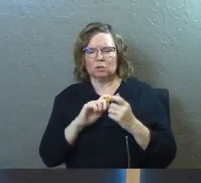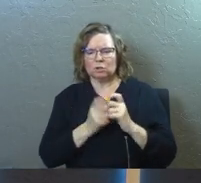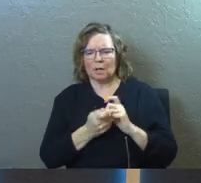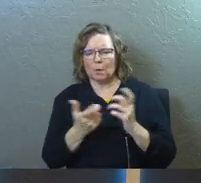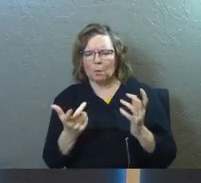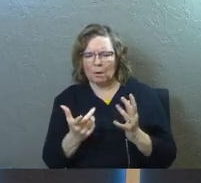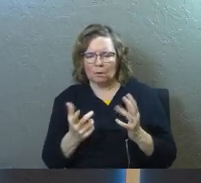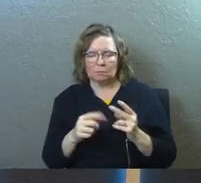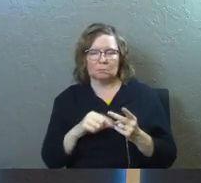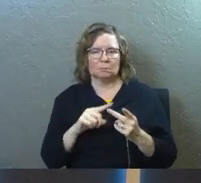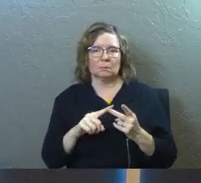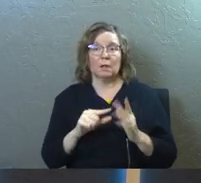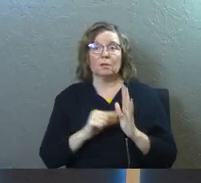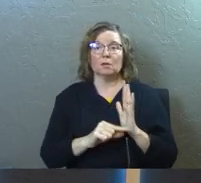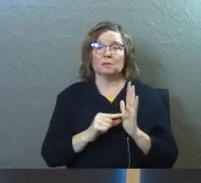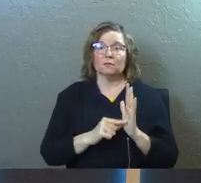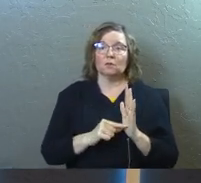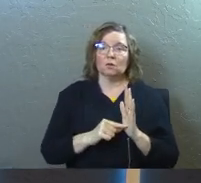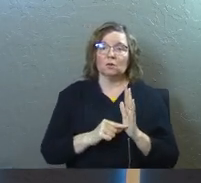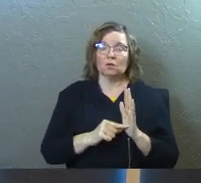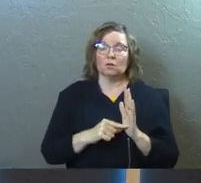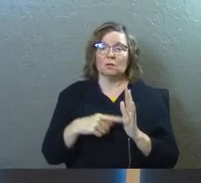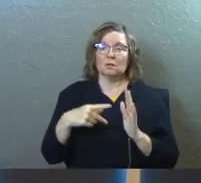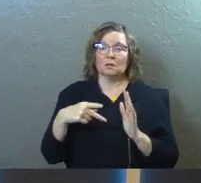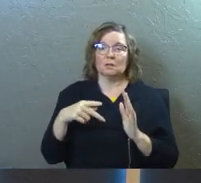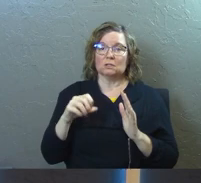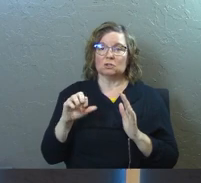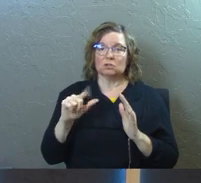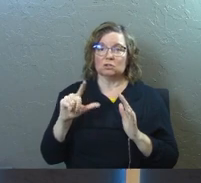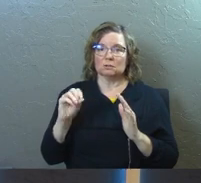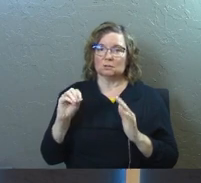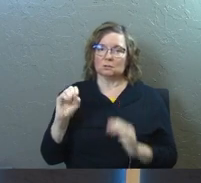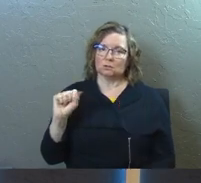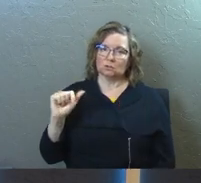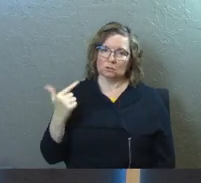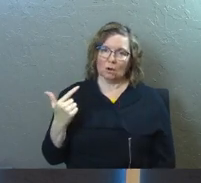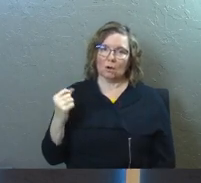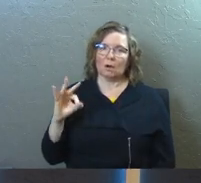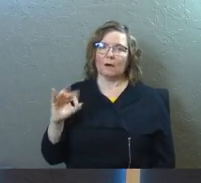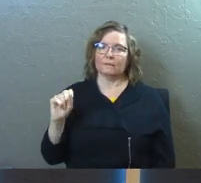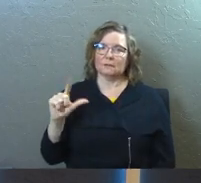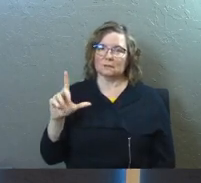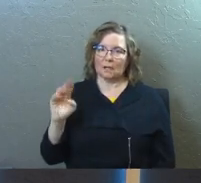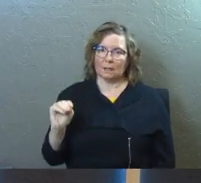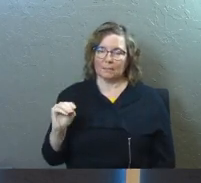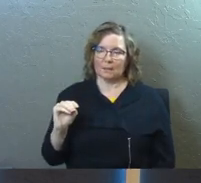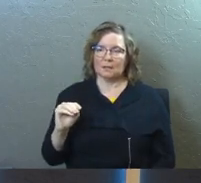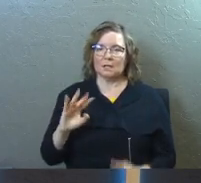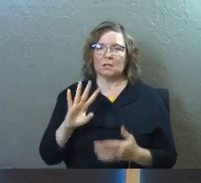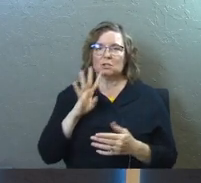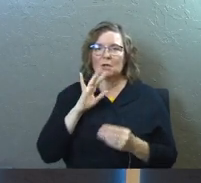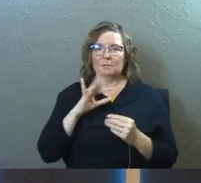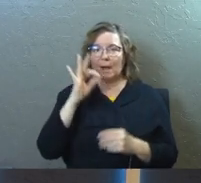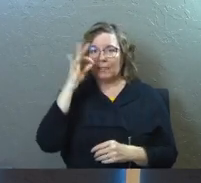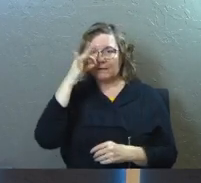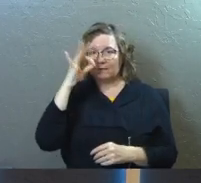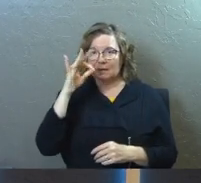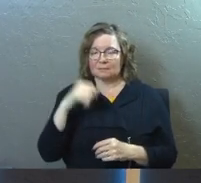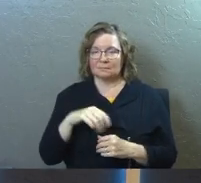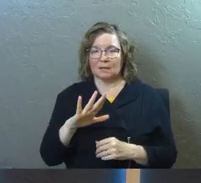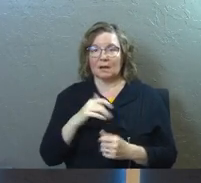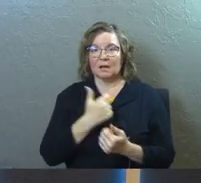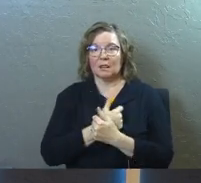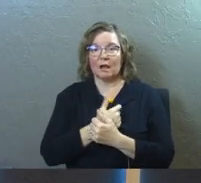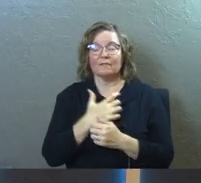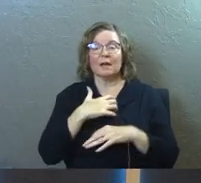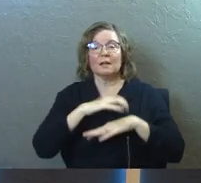There's a verse in Song of Solomon. It talks about the foxes. It talks about your love like it's a wine vineyard, a